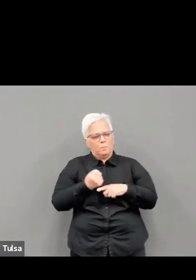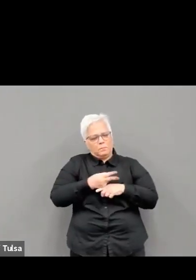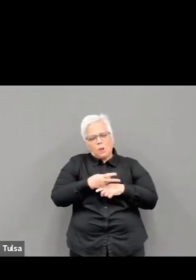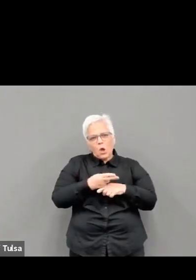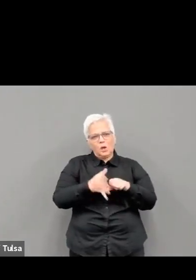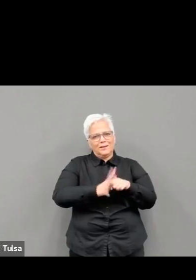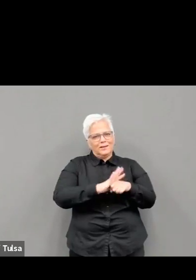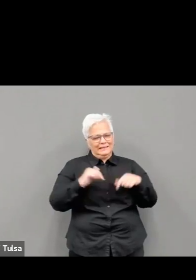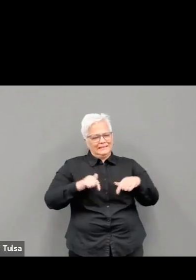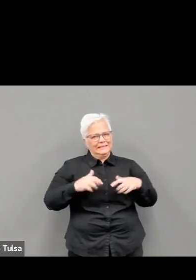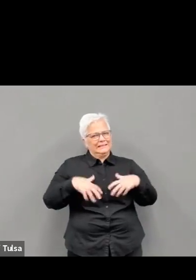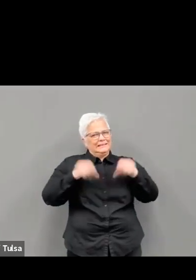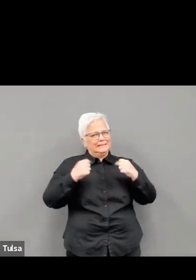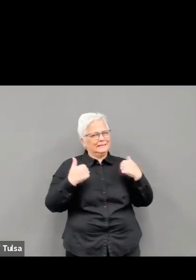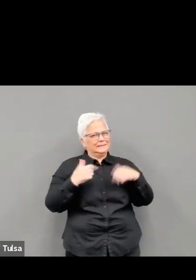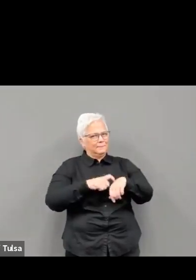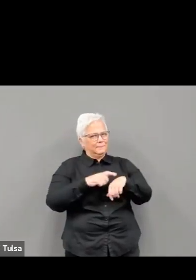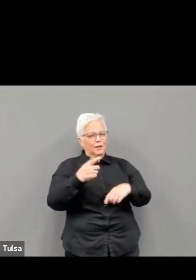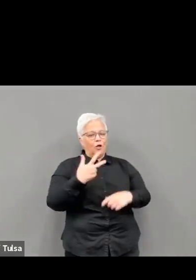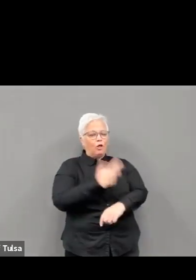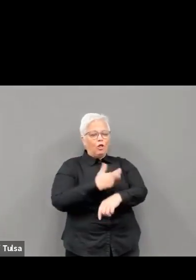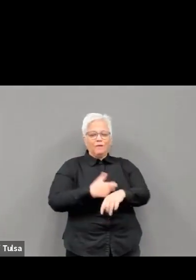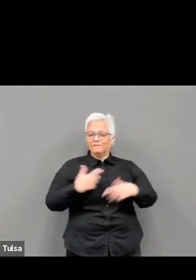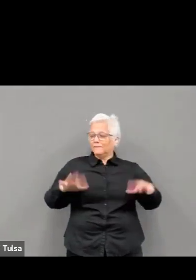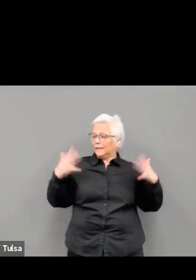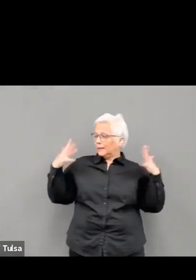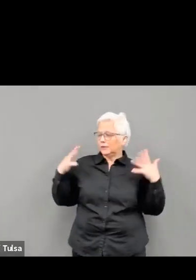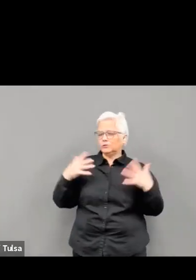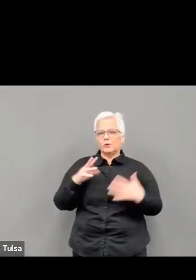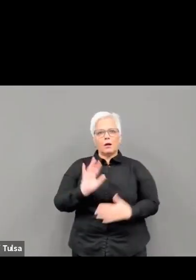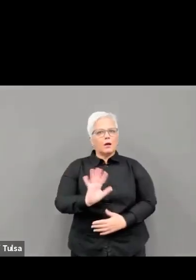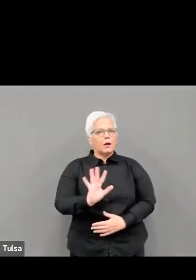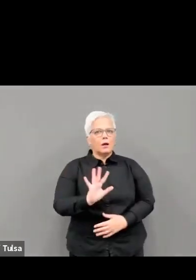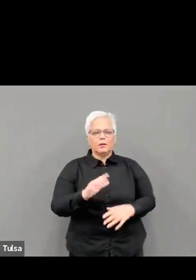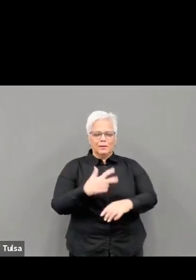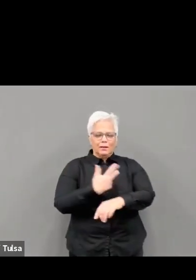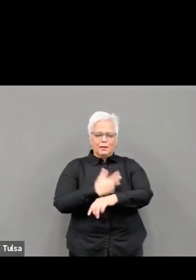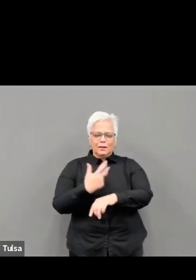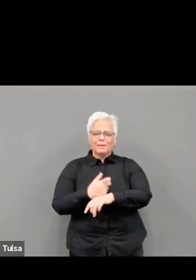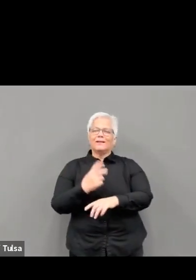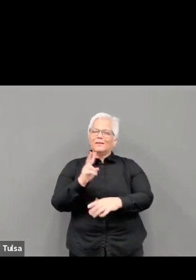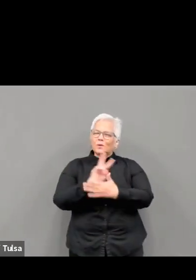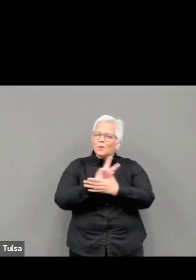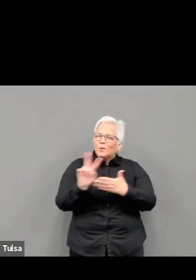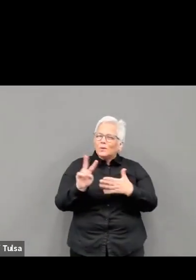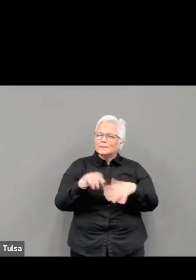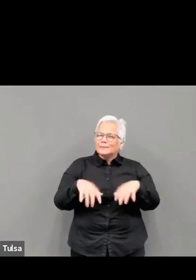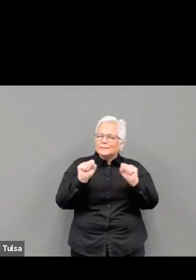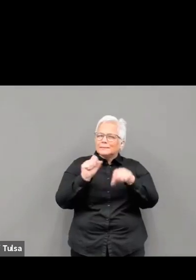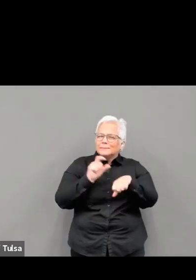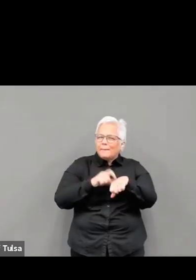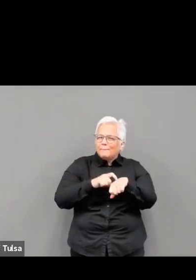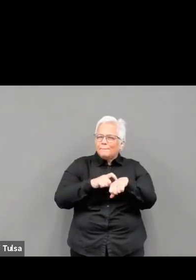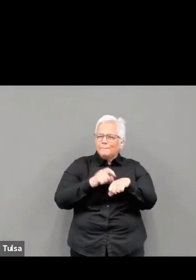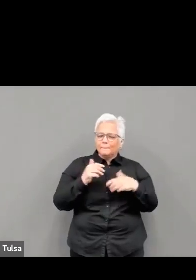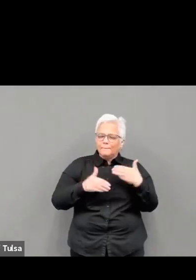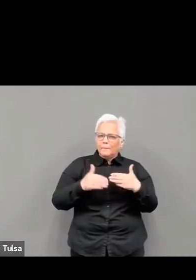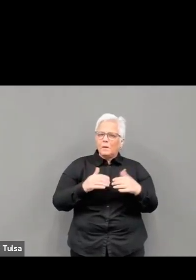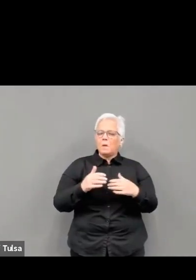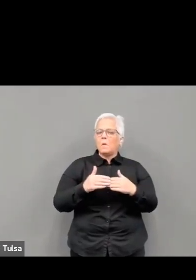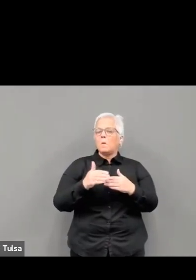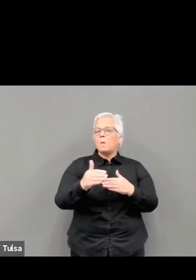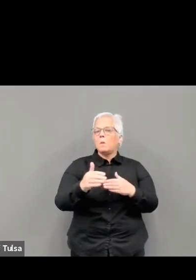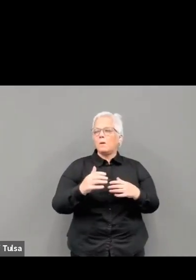into, within, or out of the United States in a U.S. transportation hub such as airports and train stations.